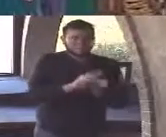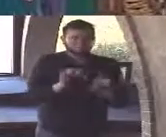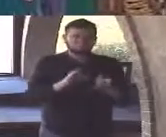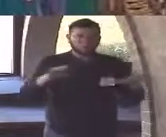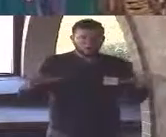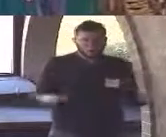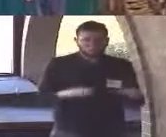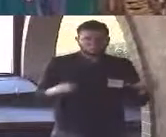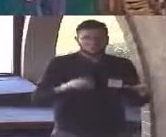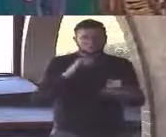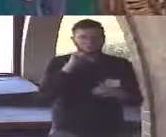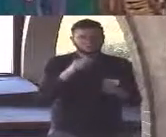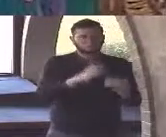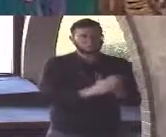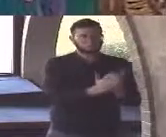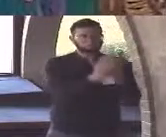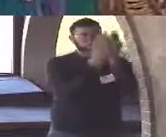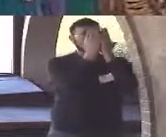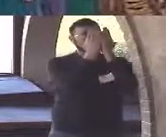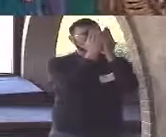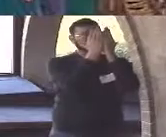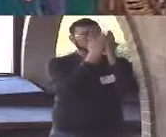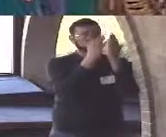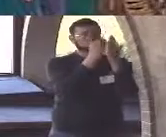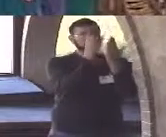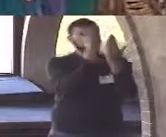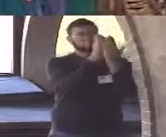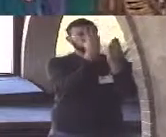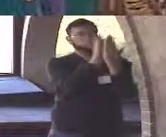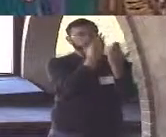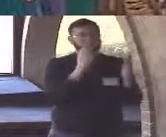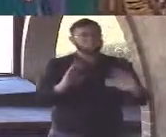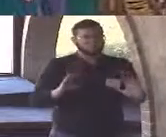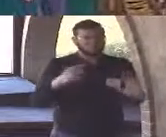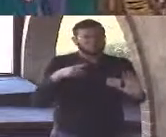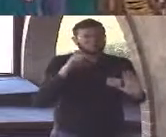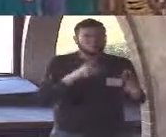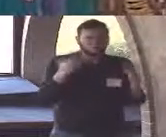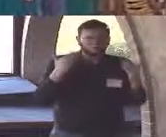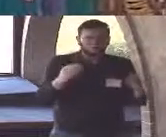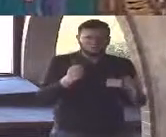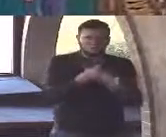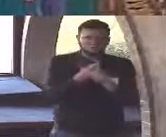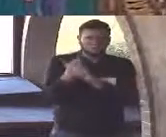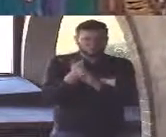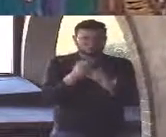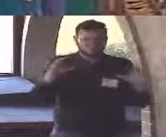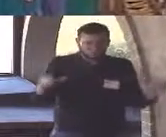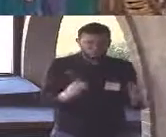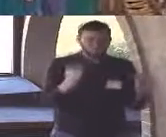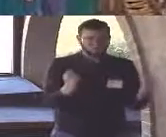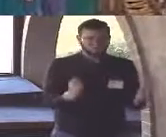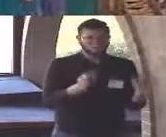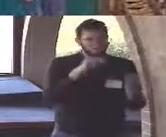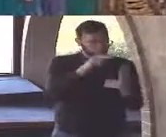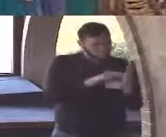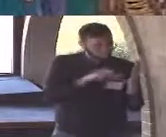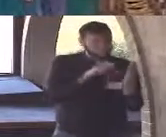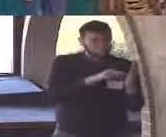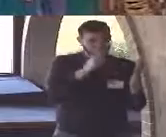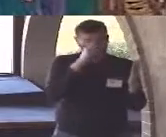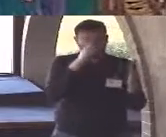passive one and you will take from it what you put into it life is complex the more work you put into